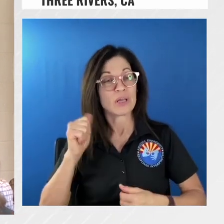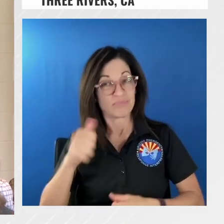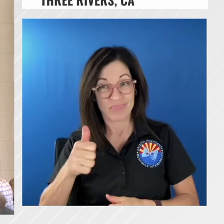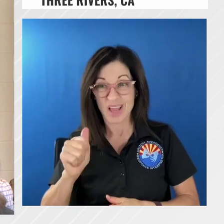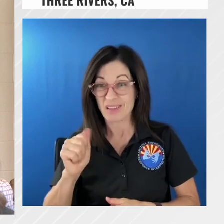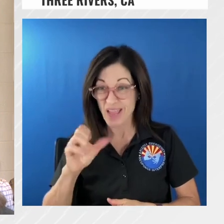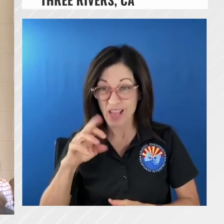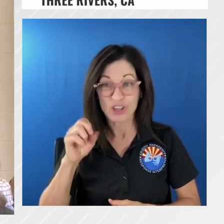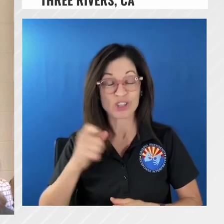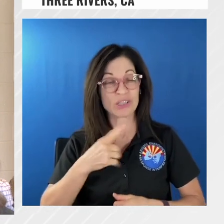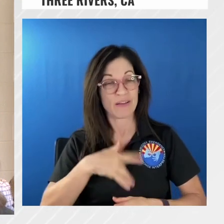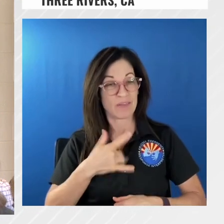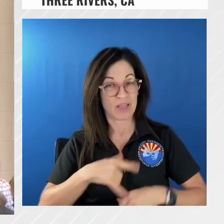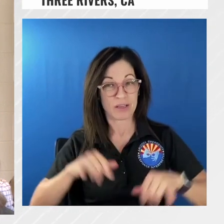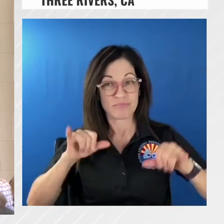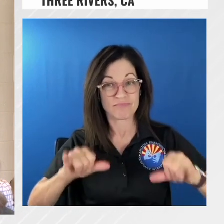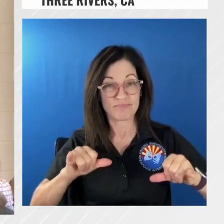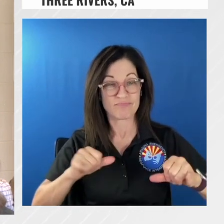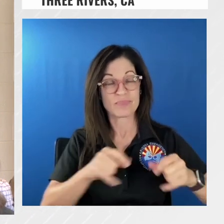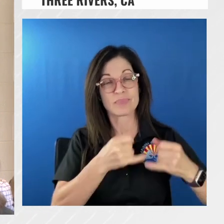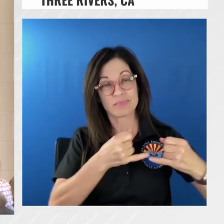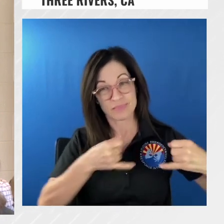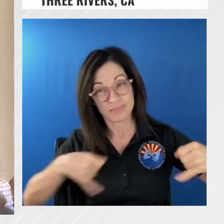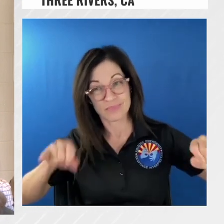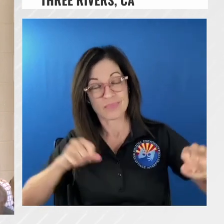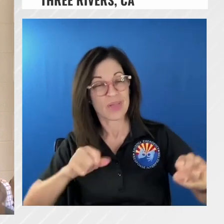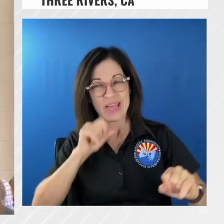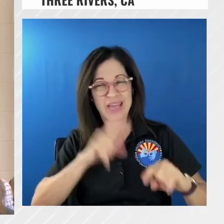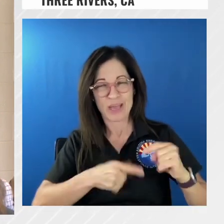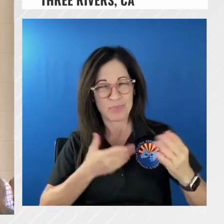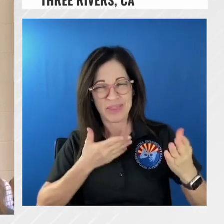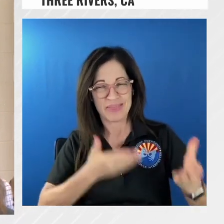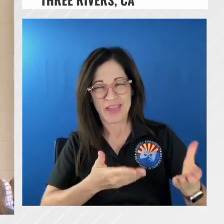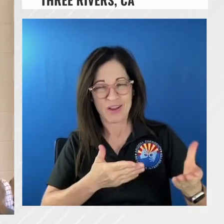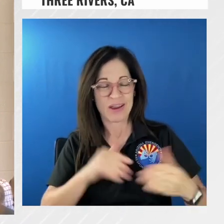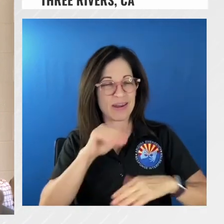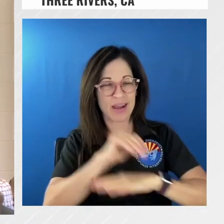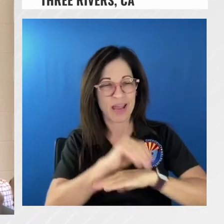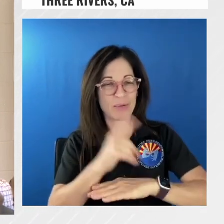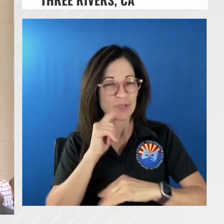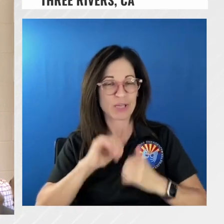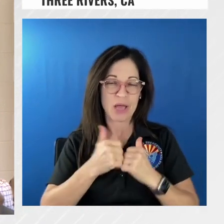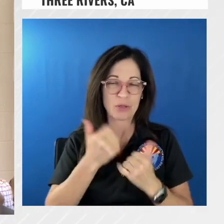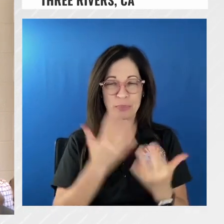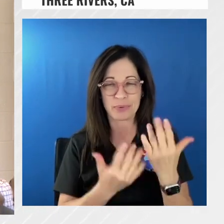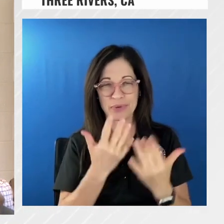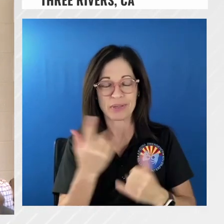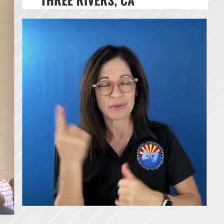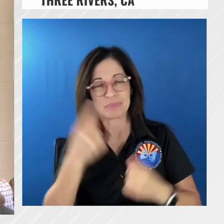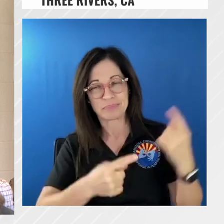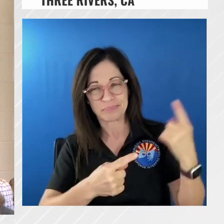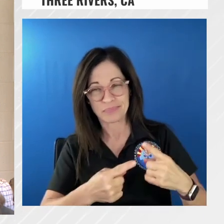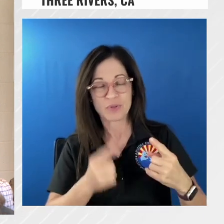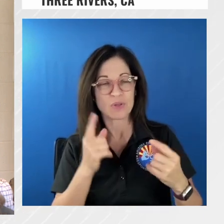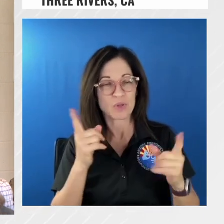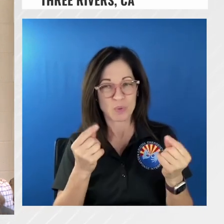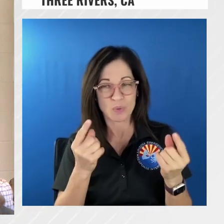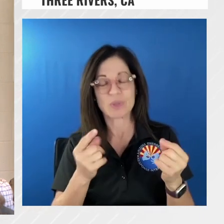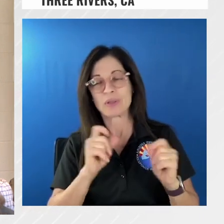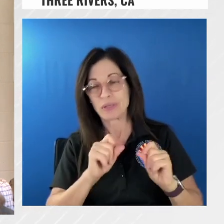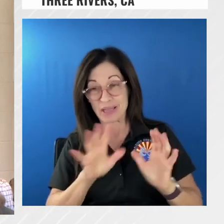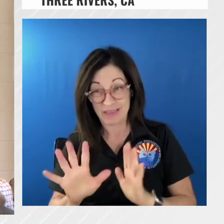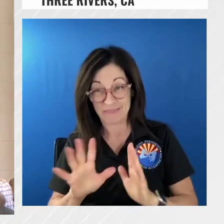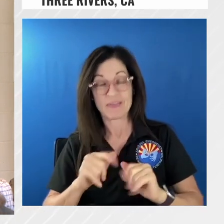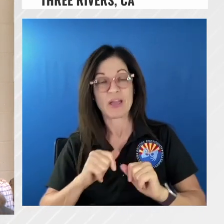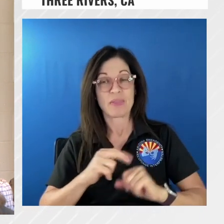on it you can't be in there at night with the snag load and the way things are burning down they would back off to a spike camp at night they camped up on